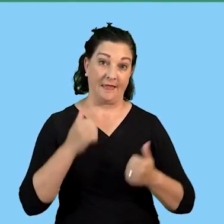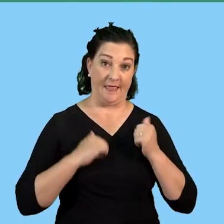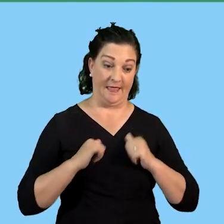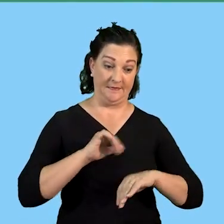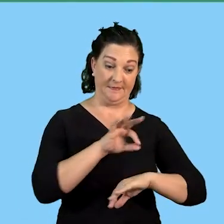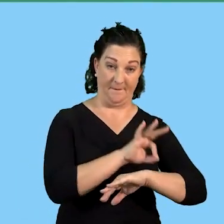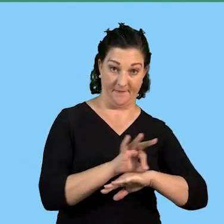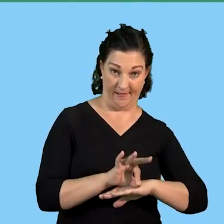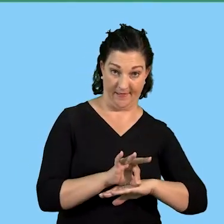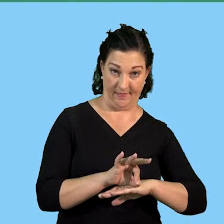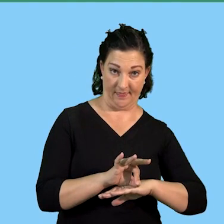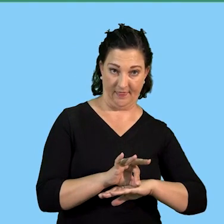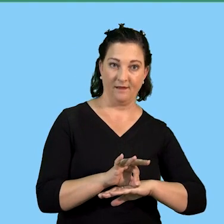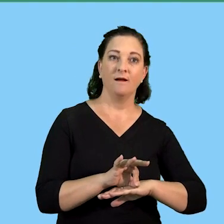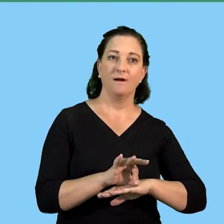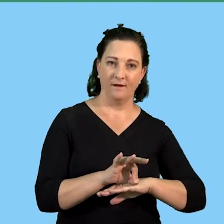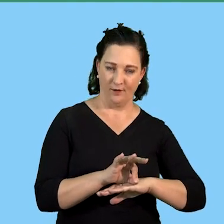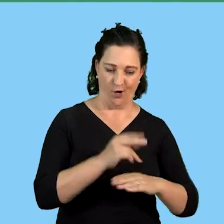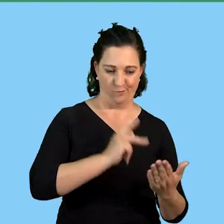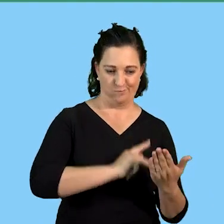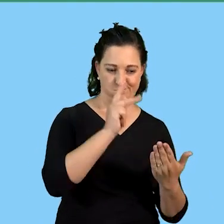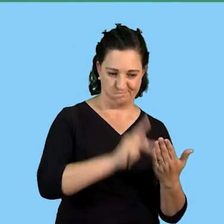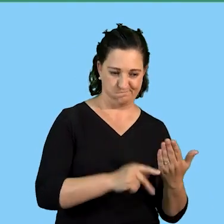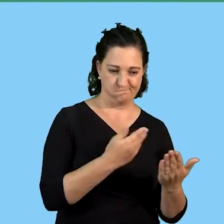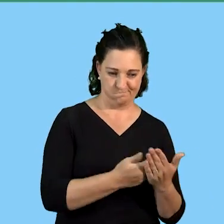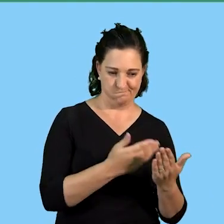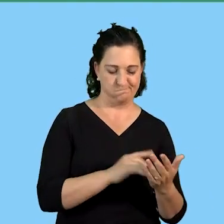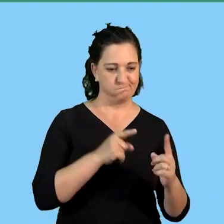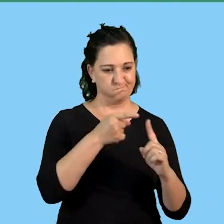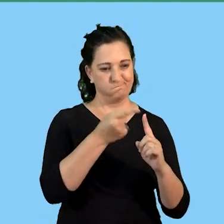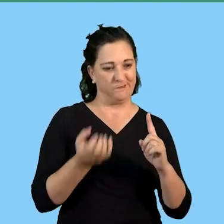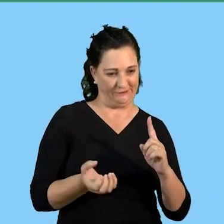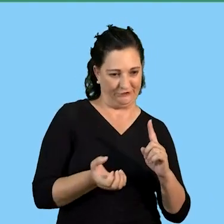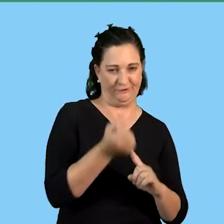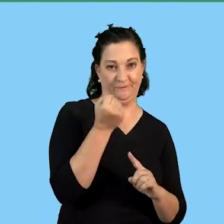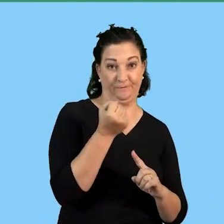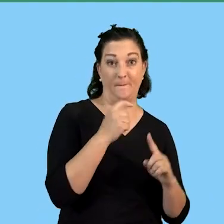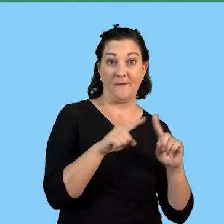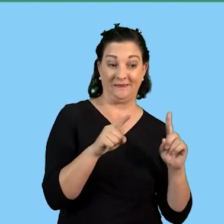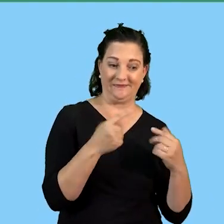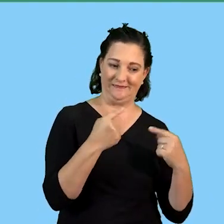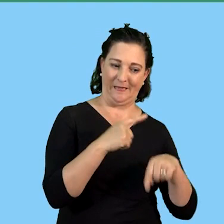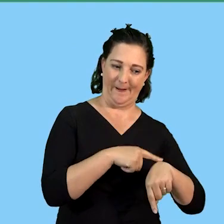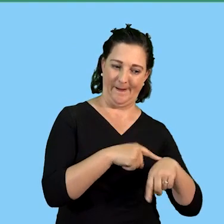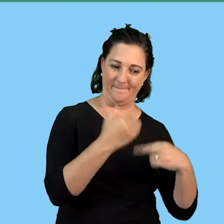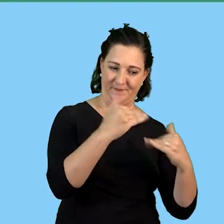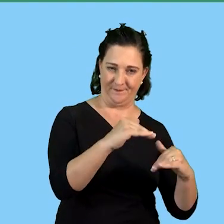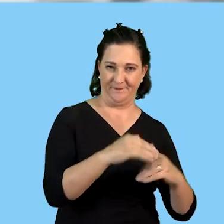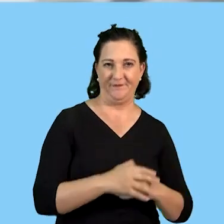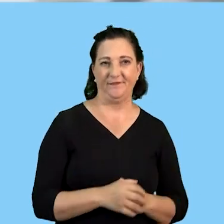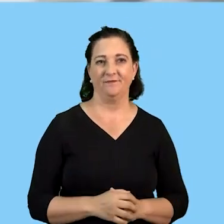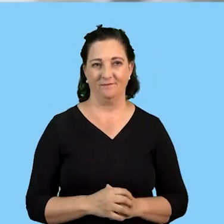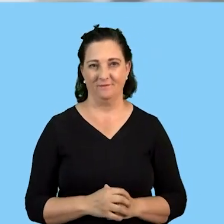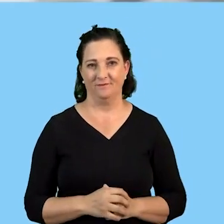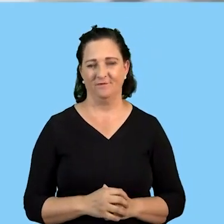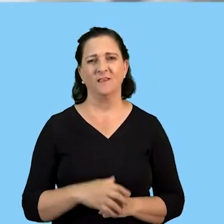an action plan enables projects to be achieved within a specified time so